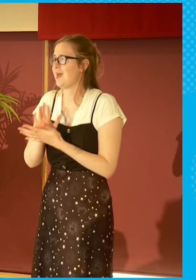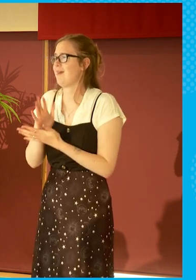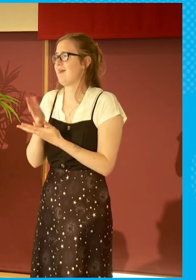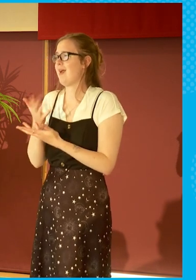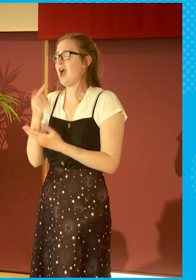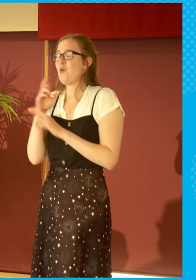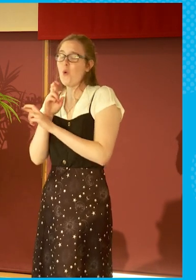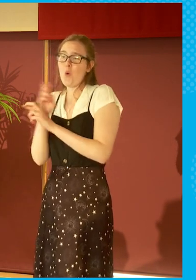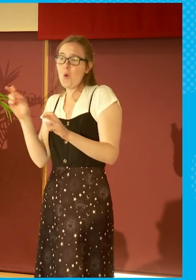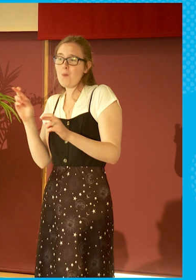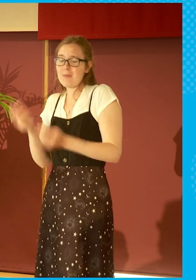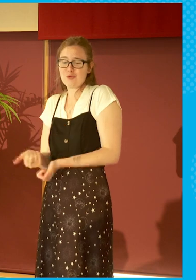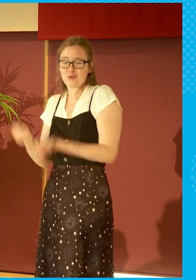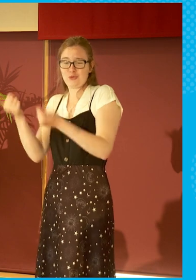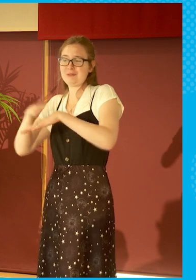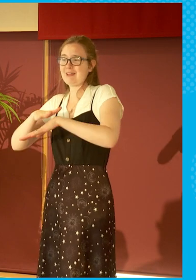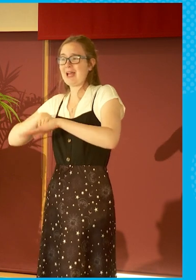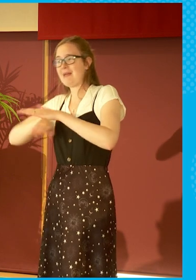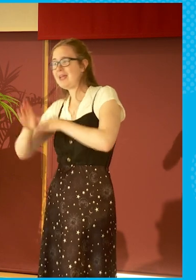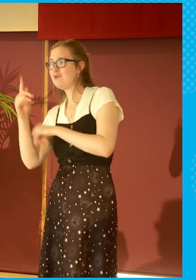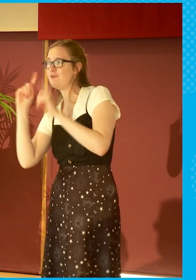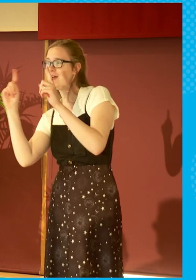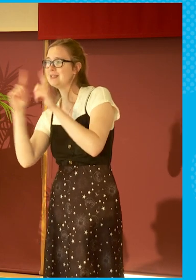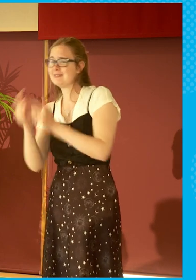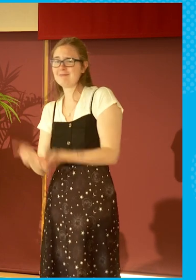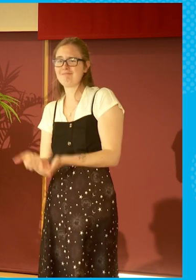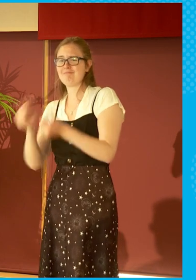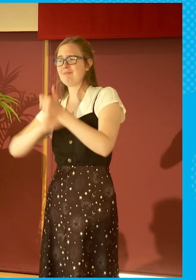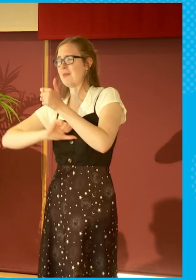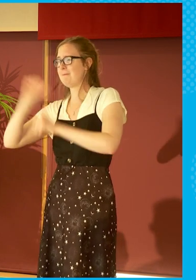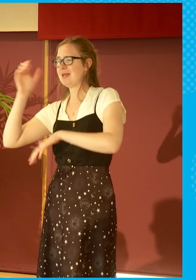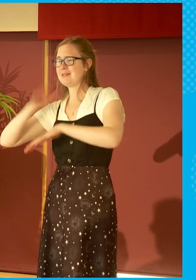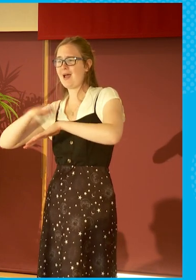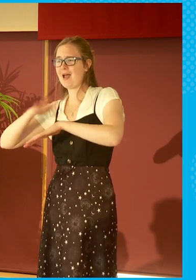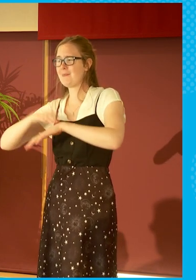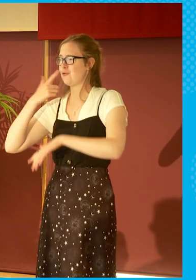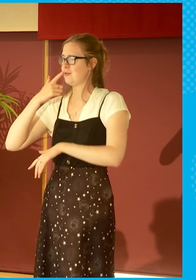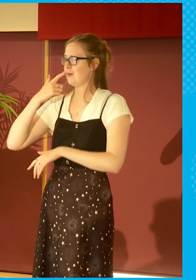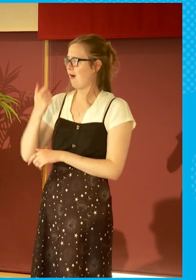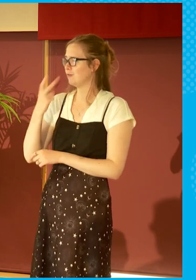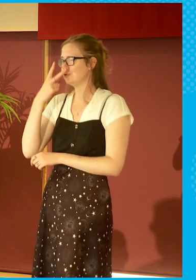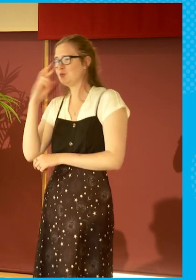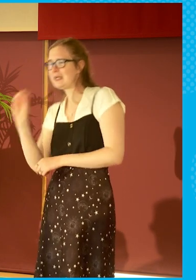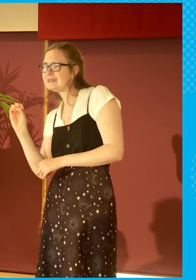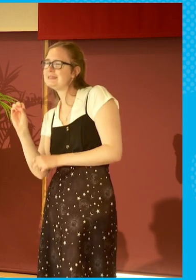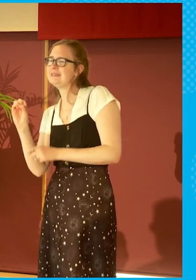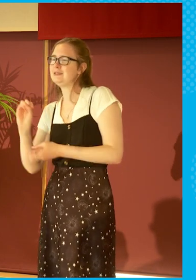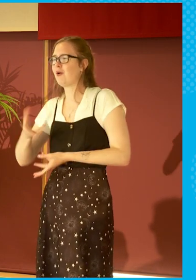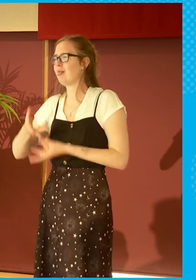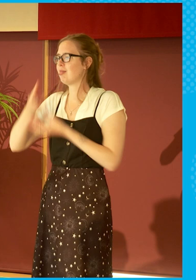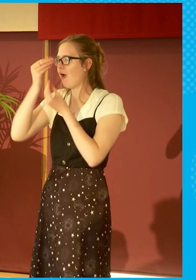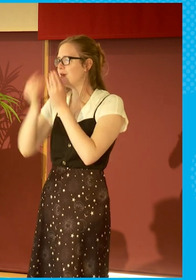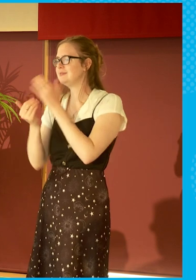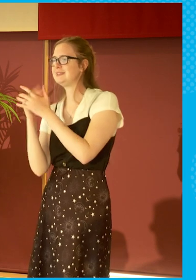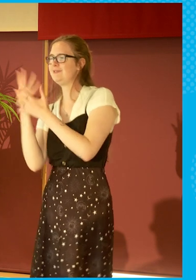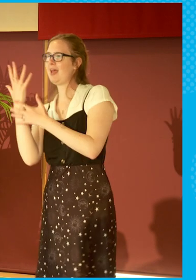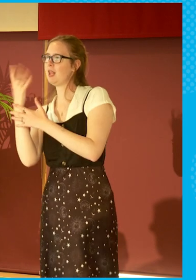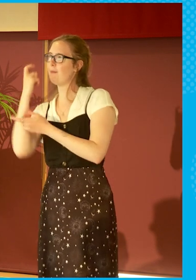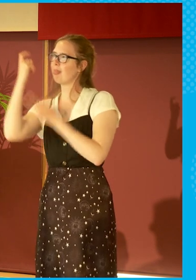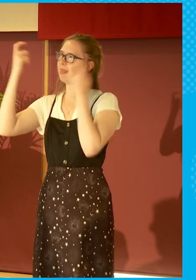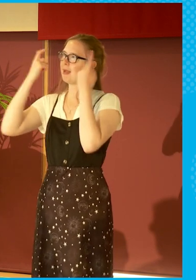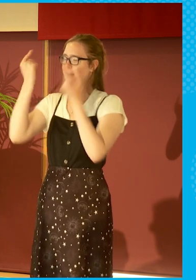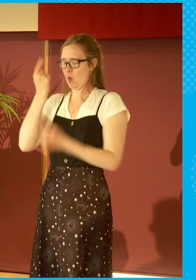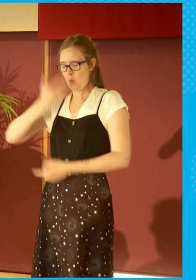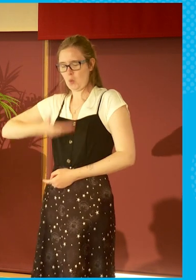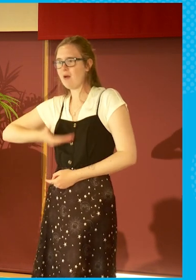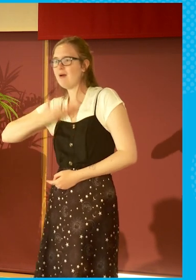I would hope, a great time at university. It's a time in your life, often in your early 20s, where you grow and develop and you gather your thoughts and then